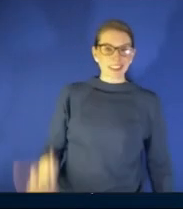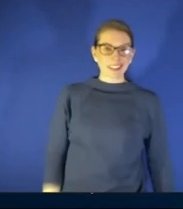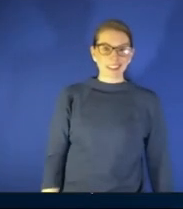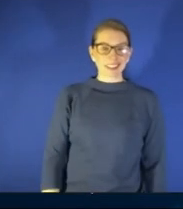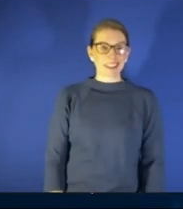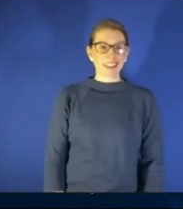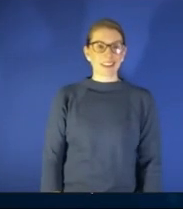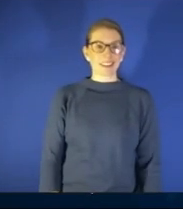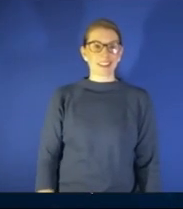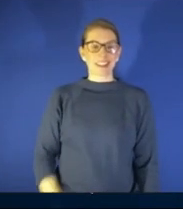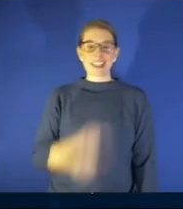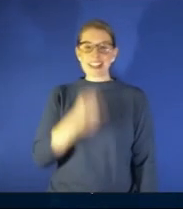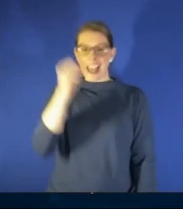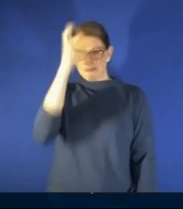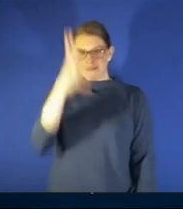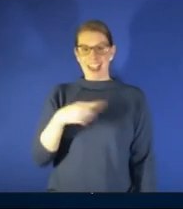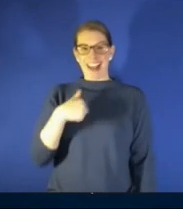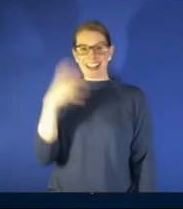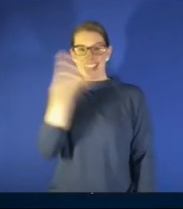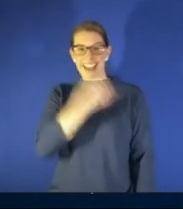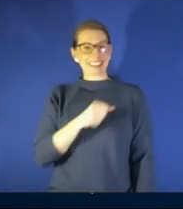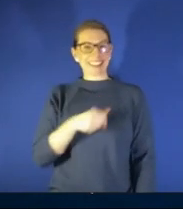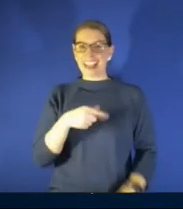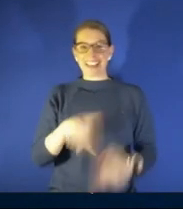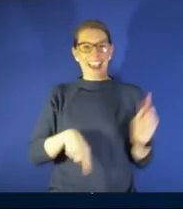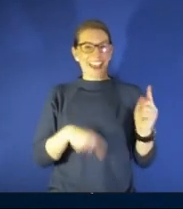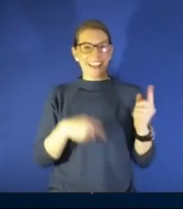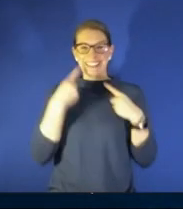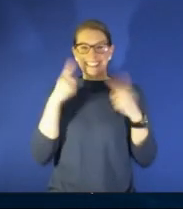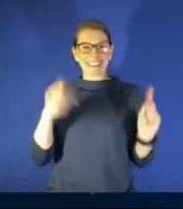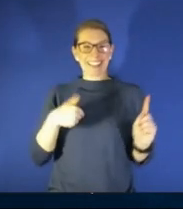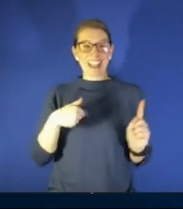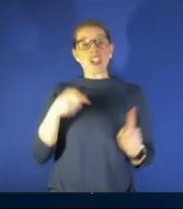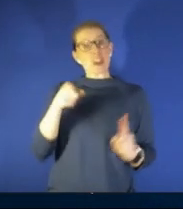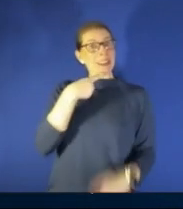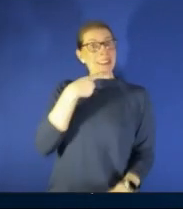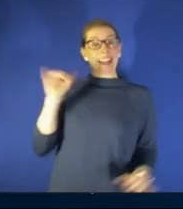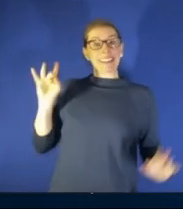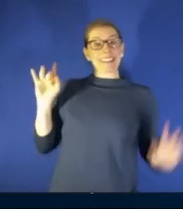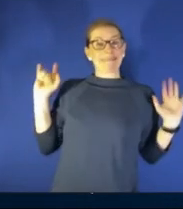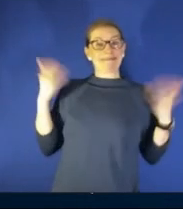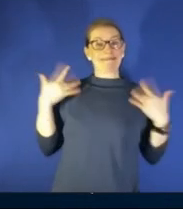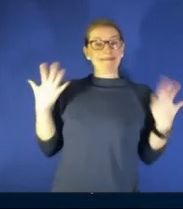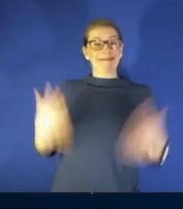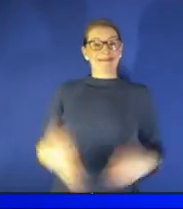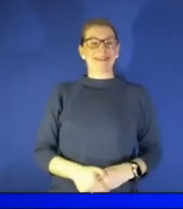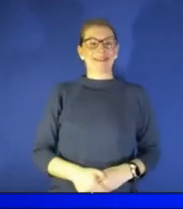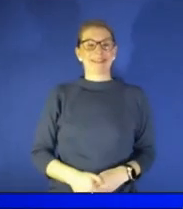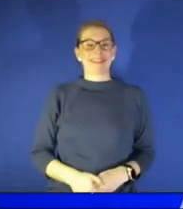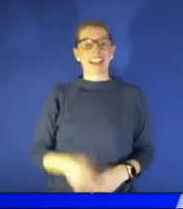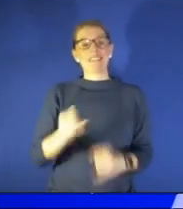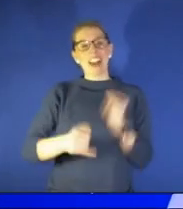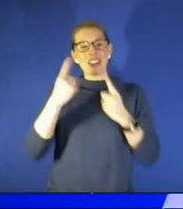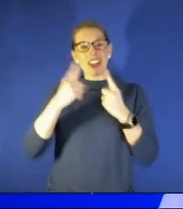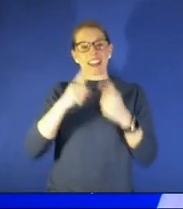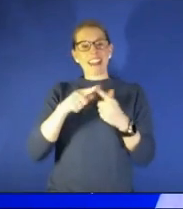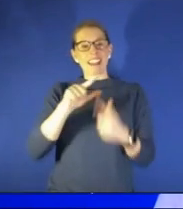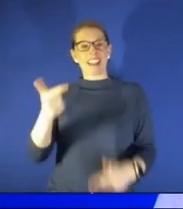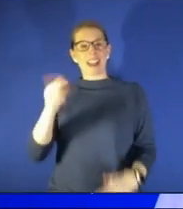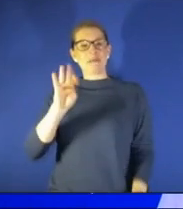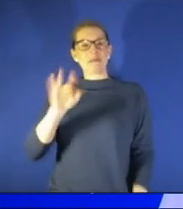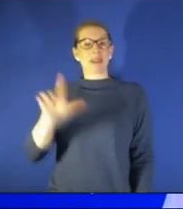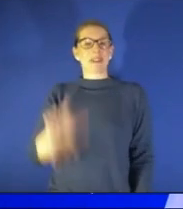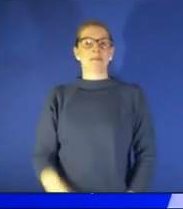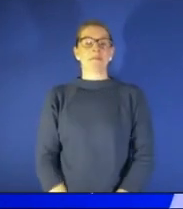i guess i can't pull it off hey you said it all right final thoughts and then we're going to go to uh bill um i i don't think we can overemphasize